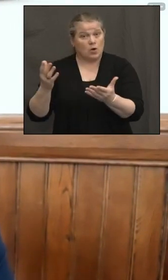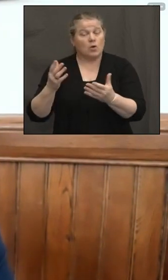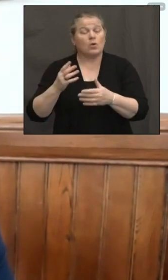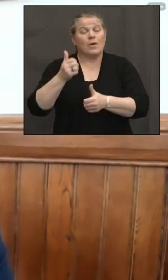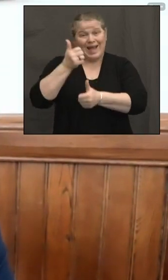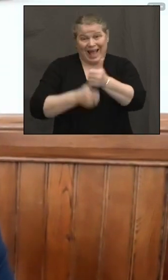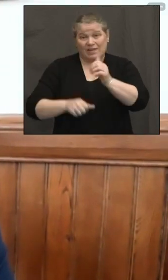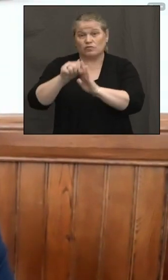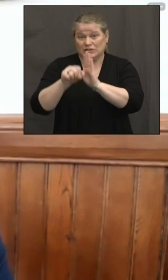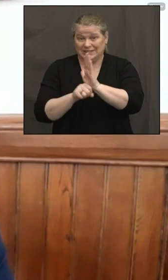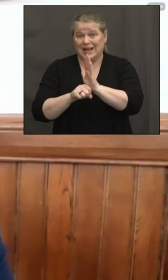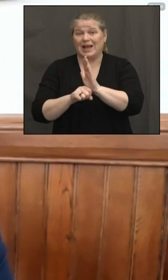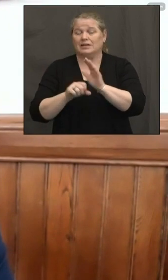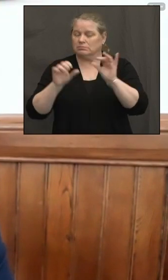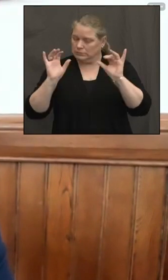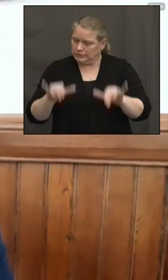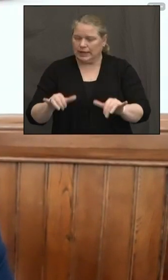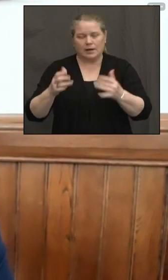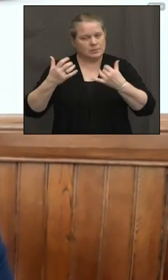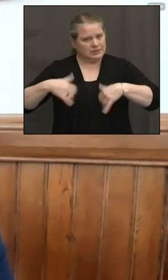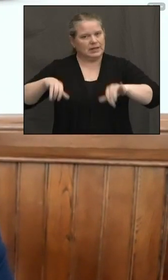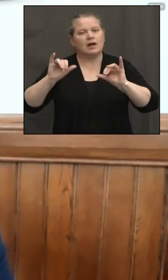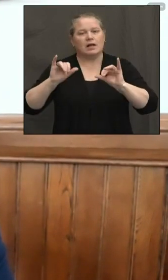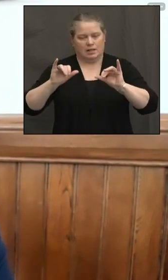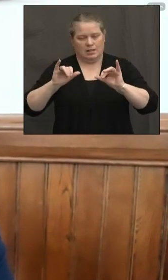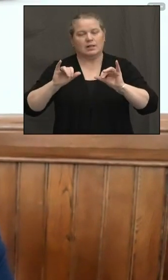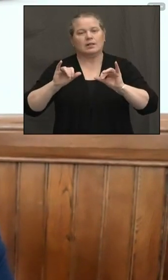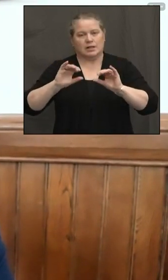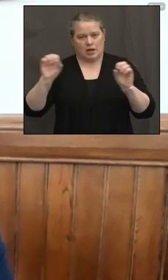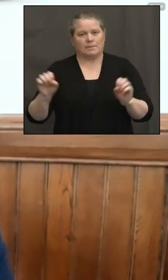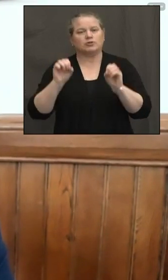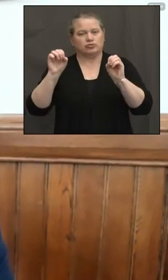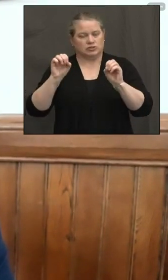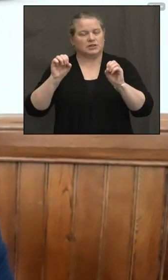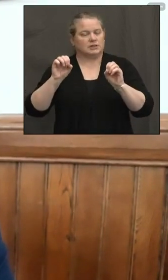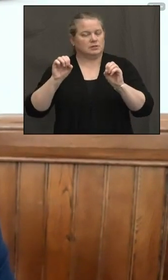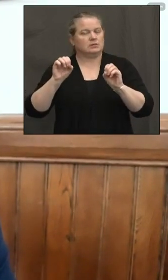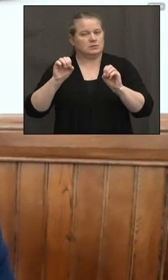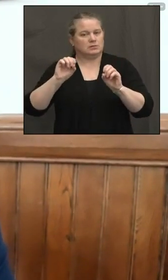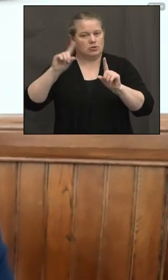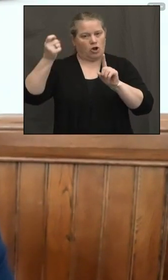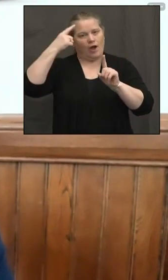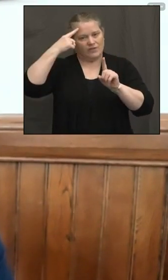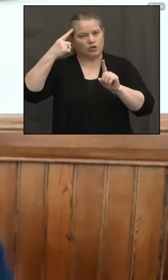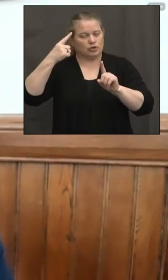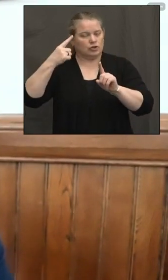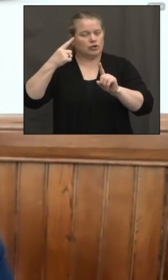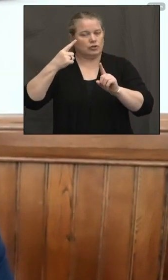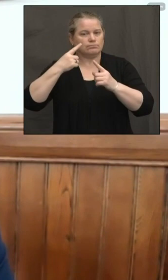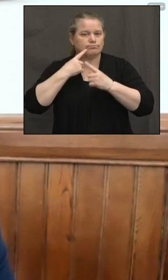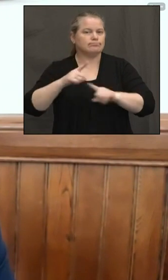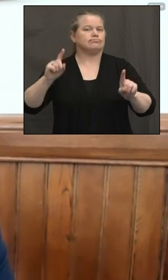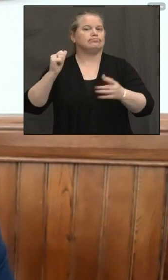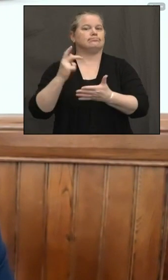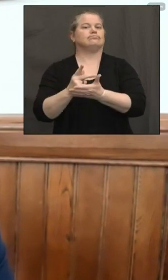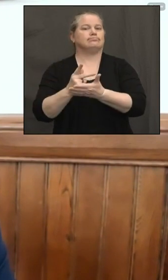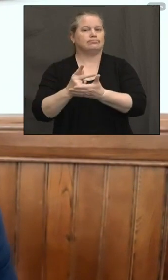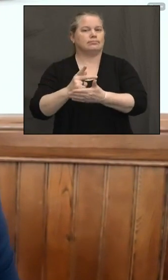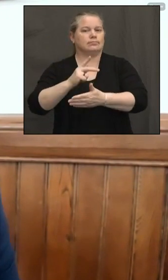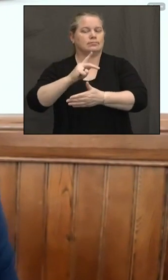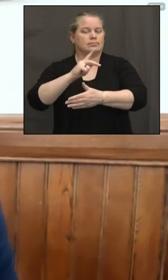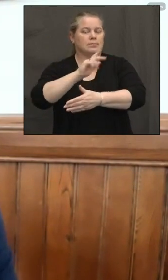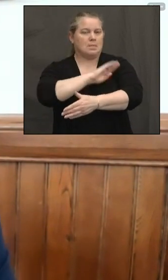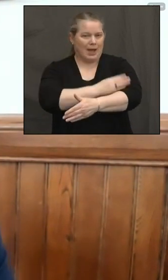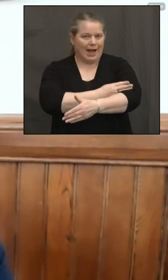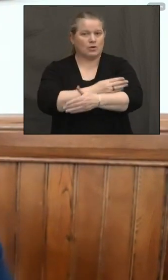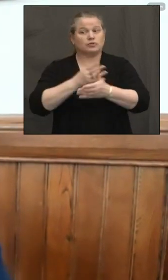every state is still currently, um, have, uh, emergency powers or emergency declaration to allow them to be able to have access